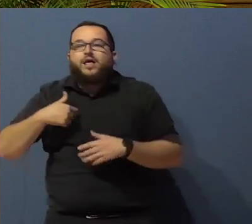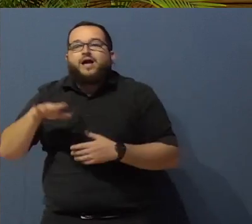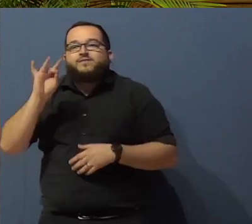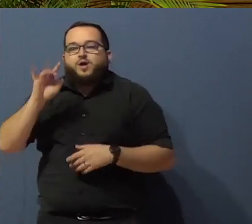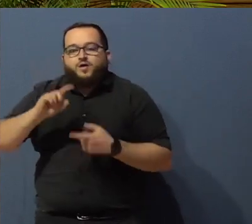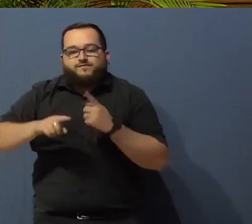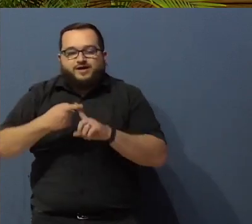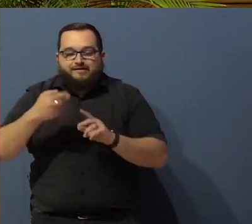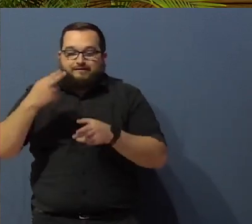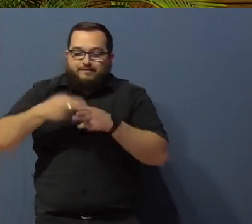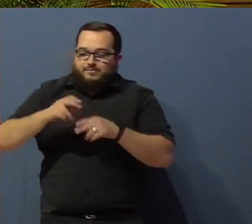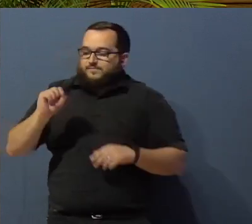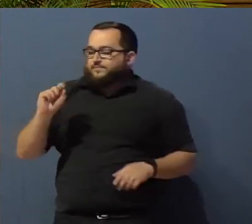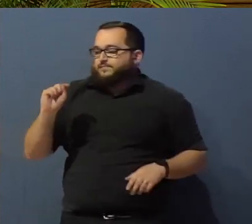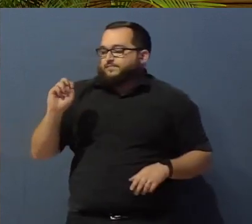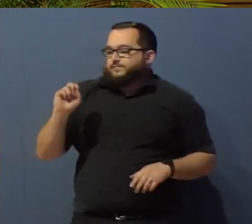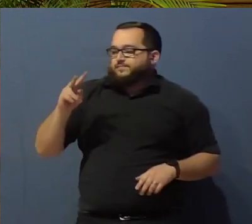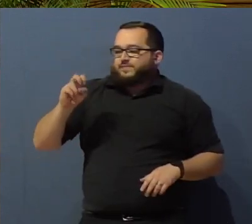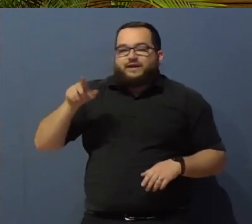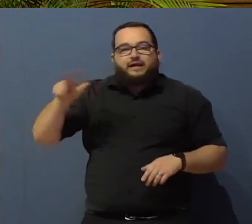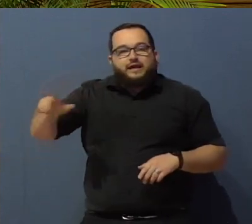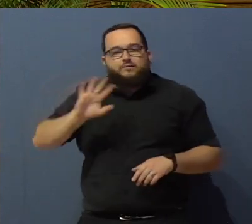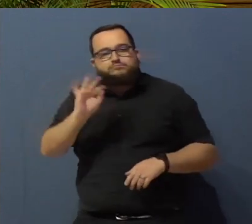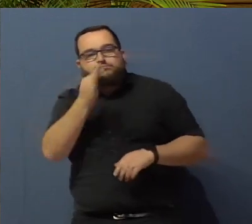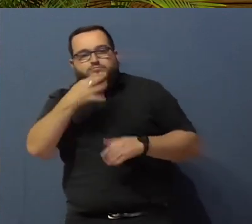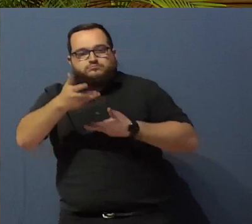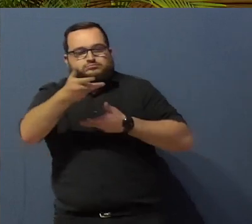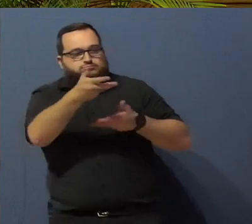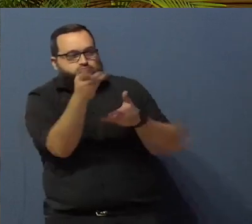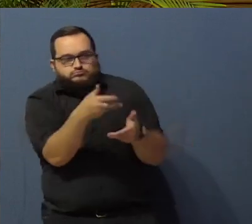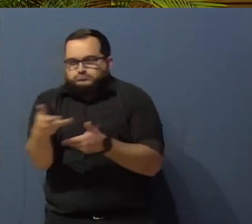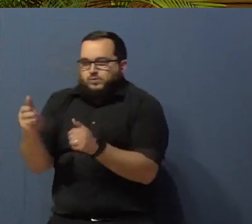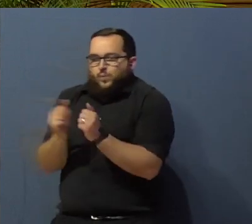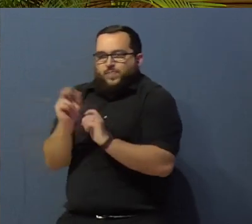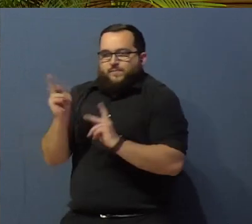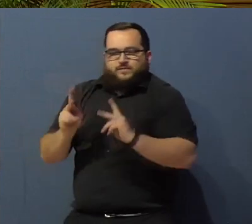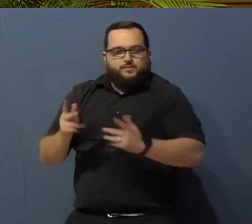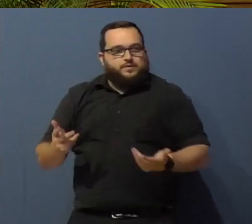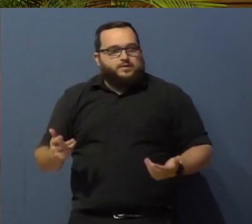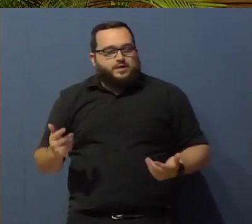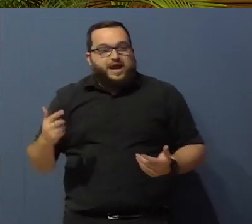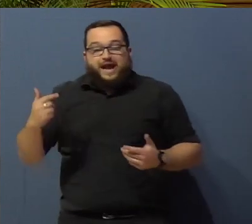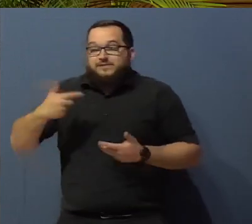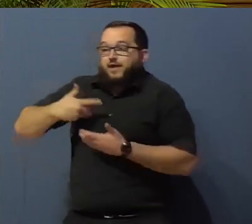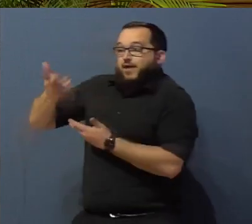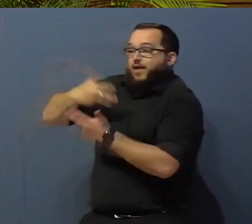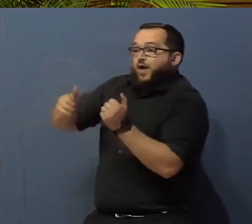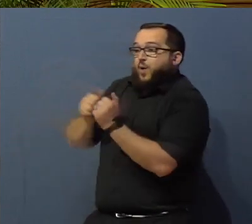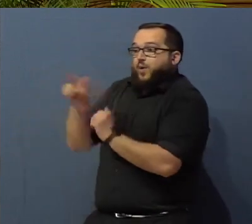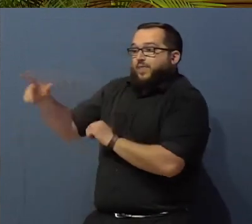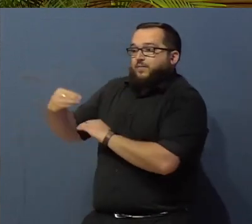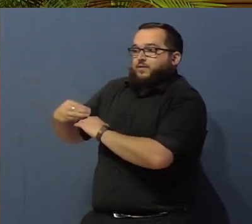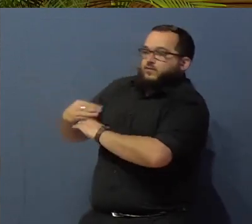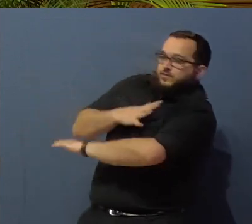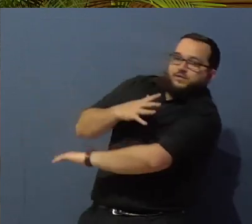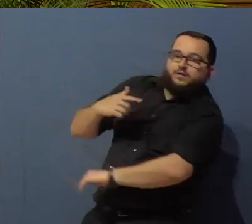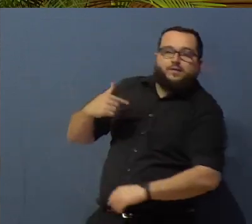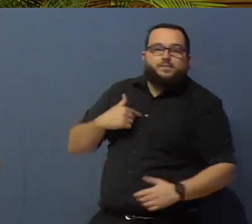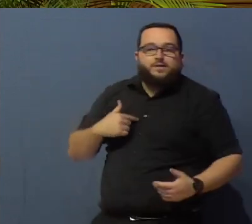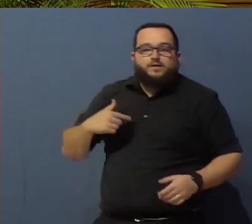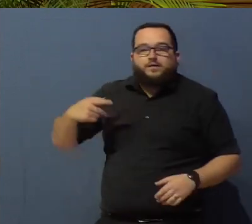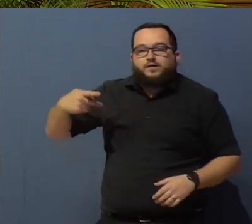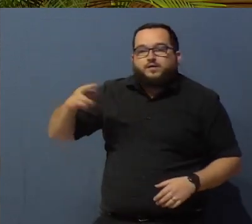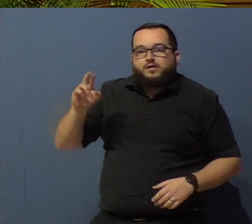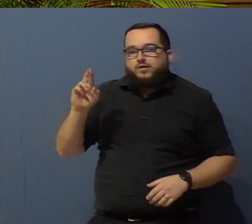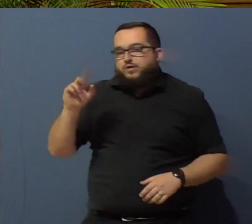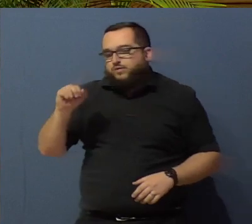Steve Jones who had great people skills. And as I hanged out with him, it rubbed off on me. Proverbs 27-17